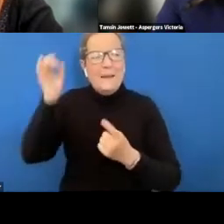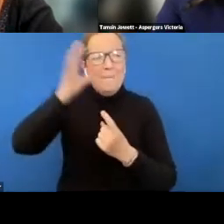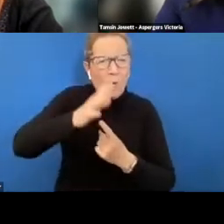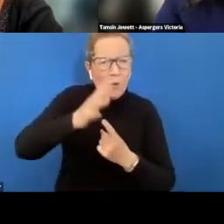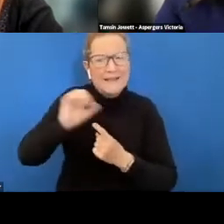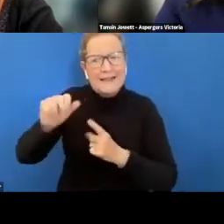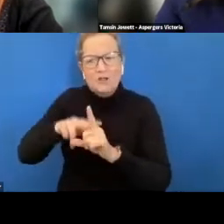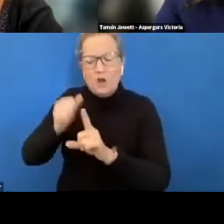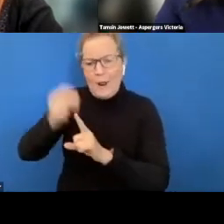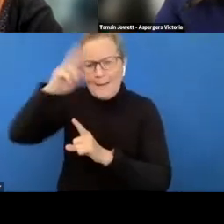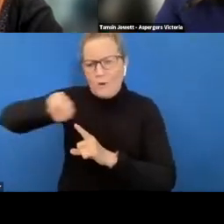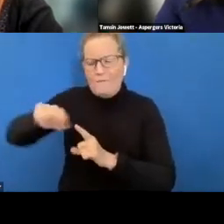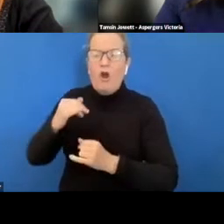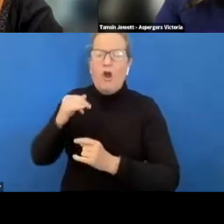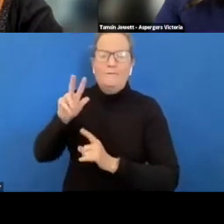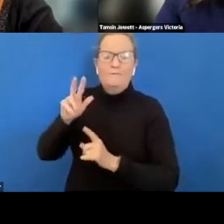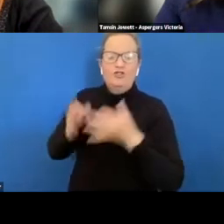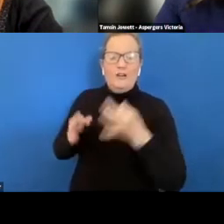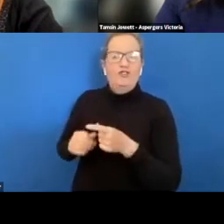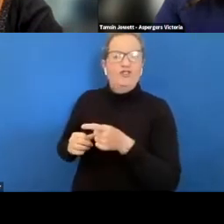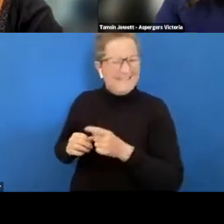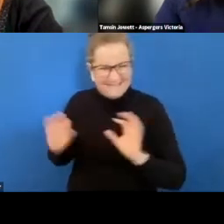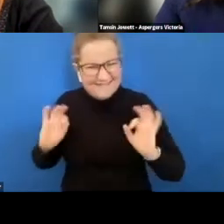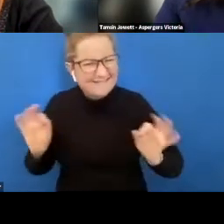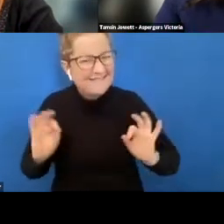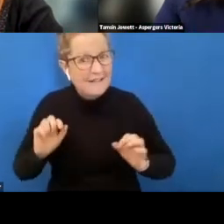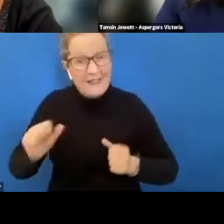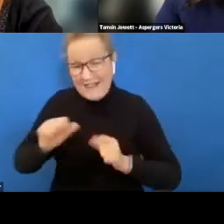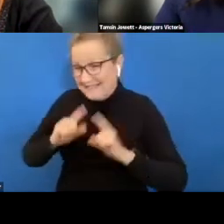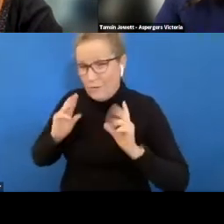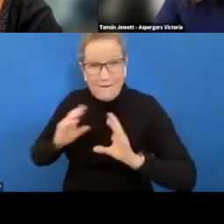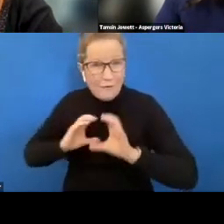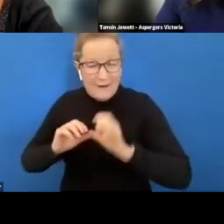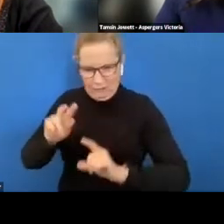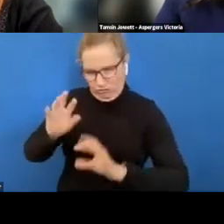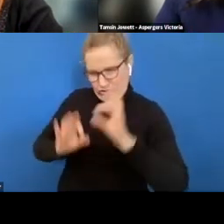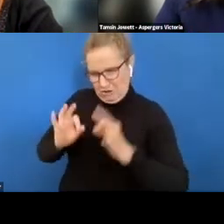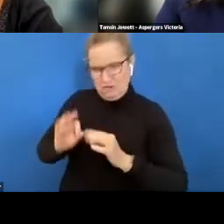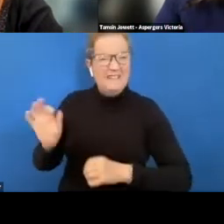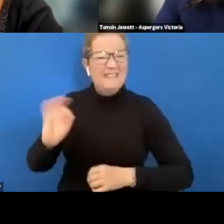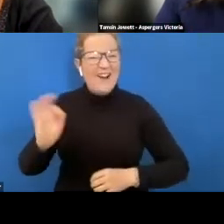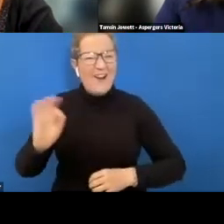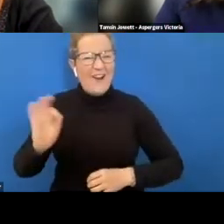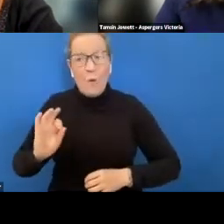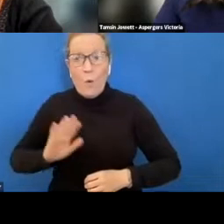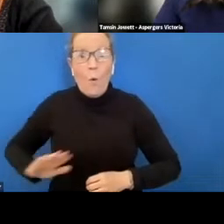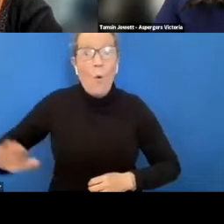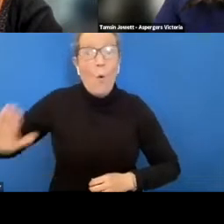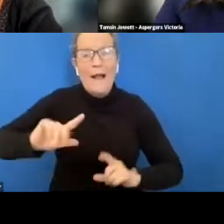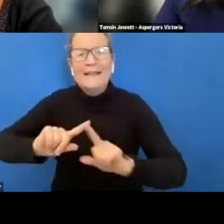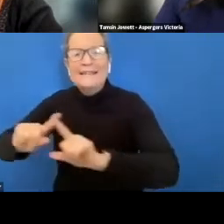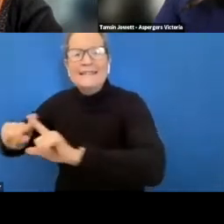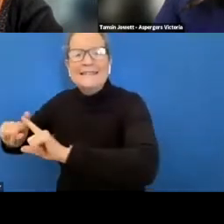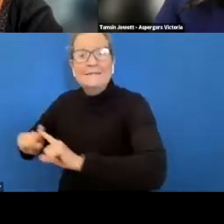diagnosis or their different ways of communicating each neurodivergent person is very different see the